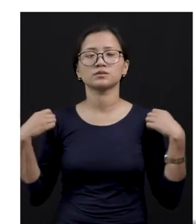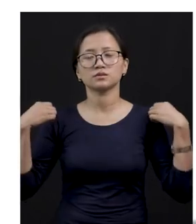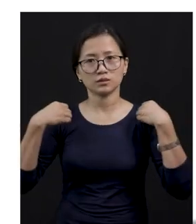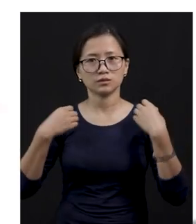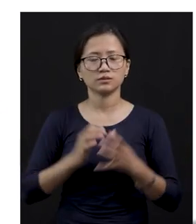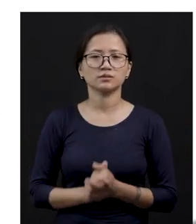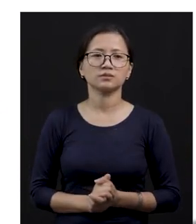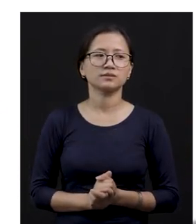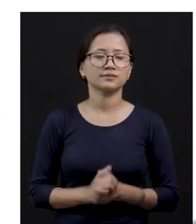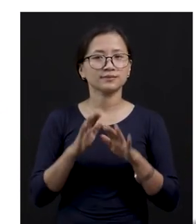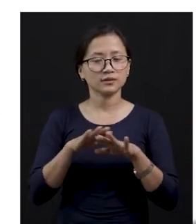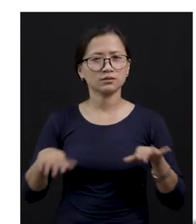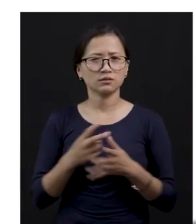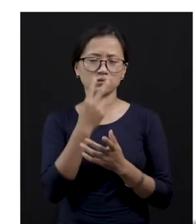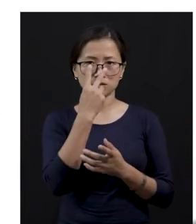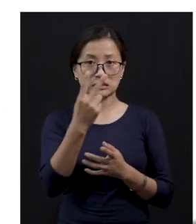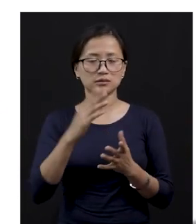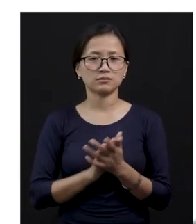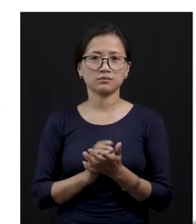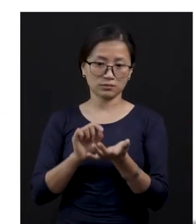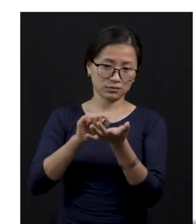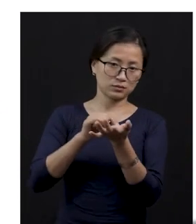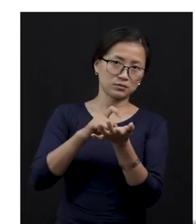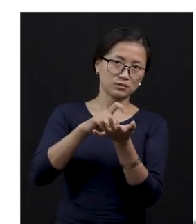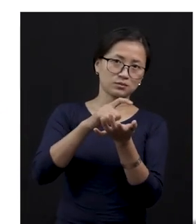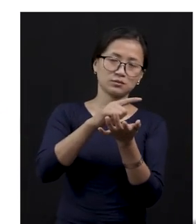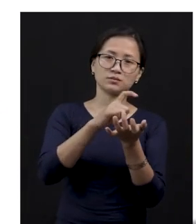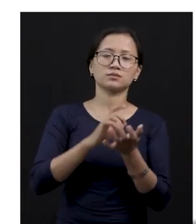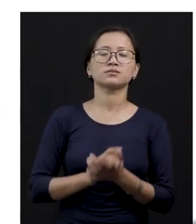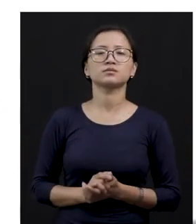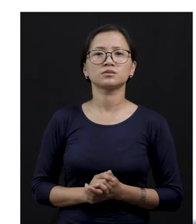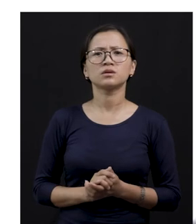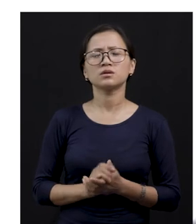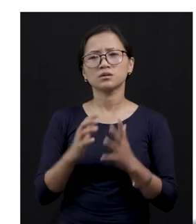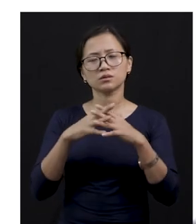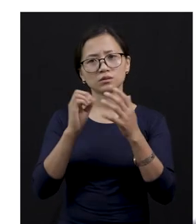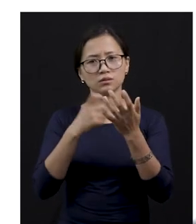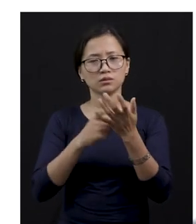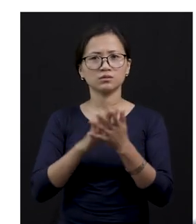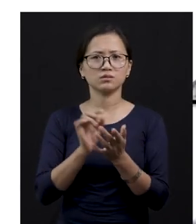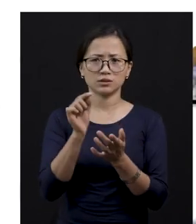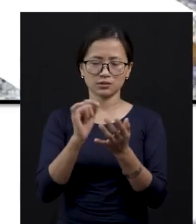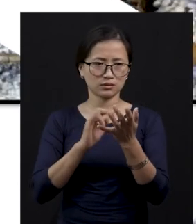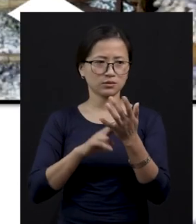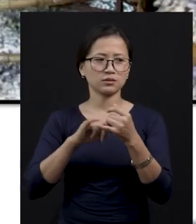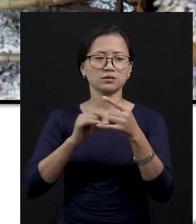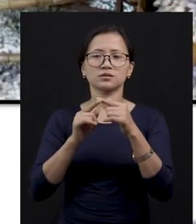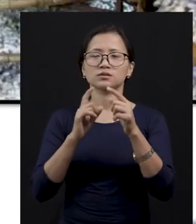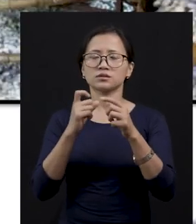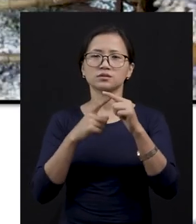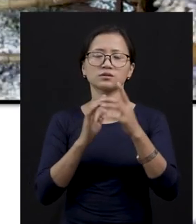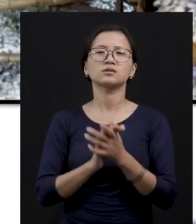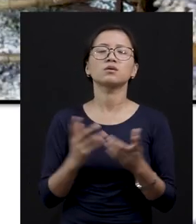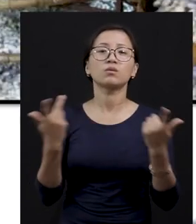So, children, can you see this? Can you see this worm? An insect? What is this